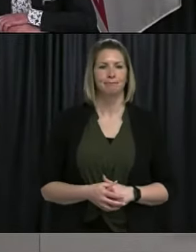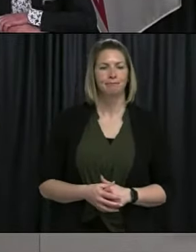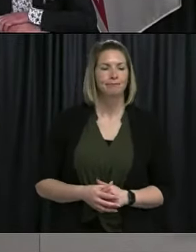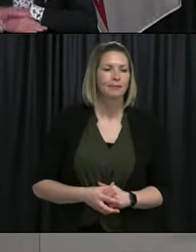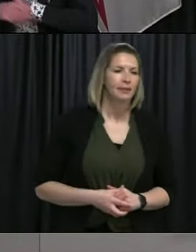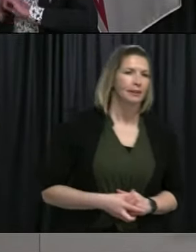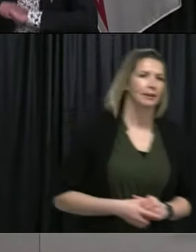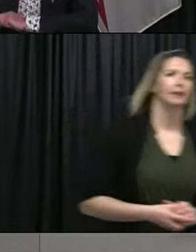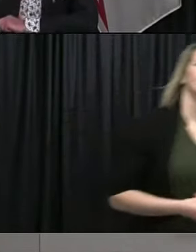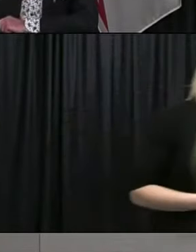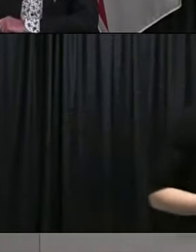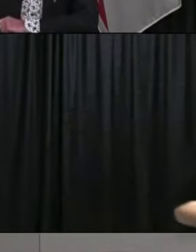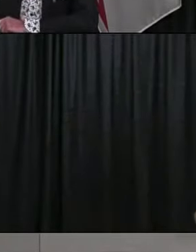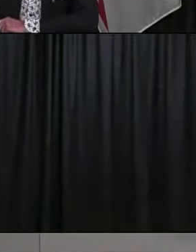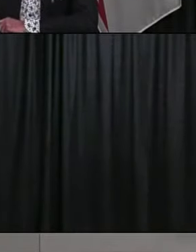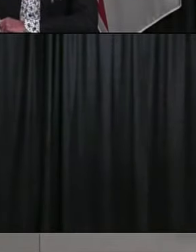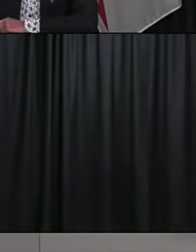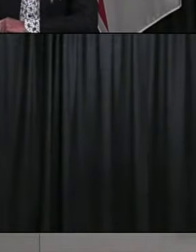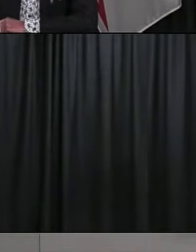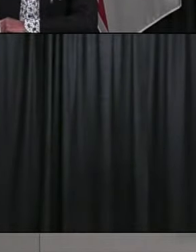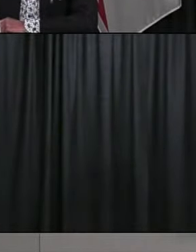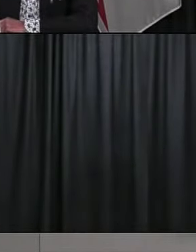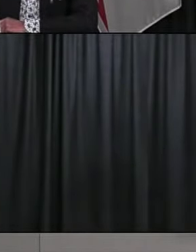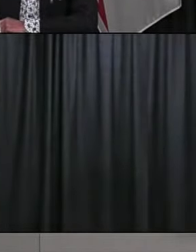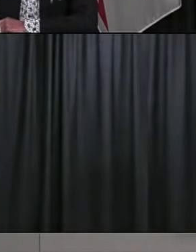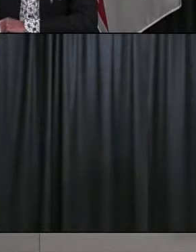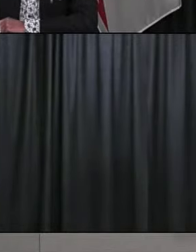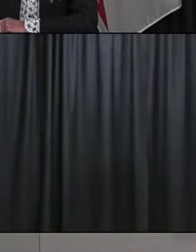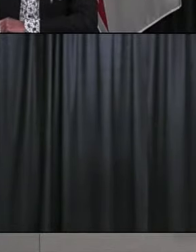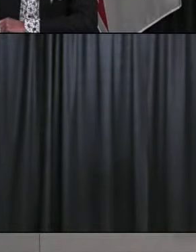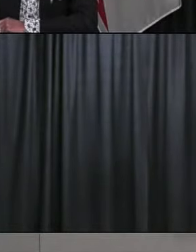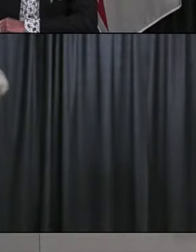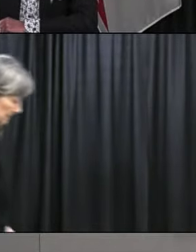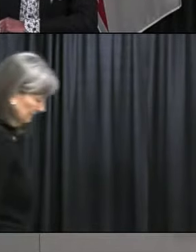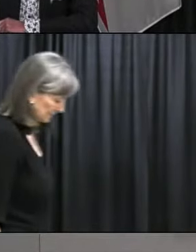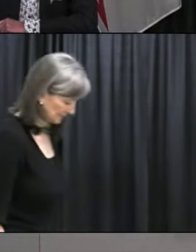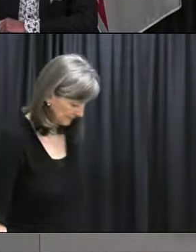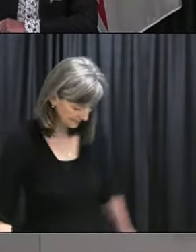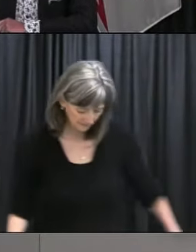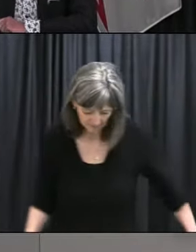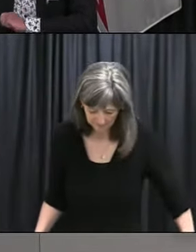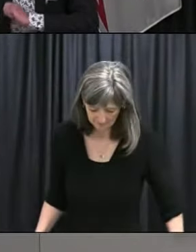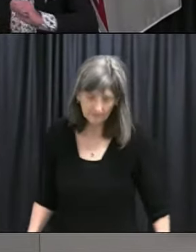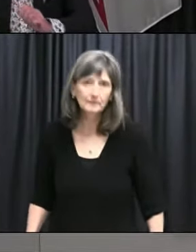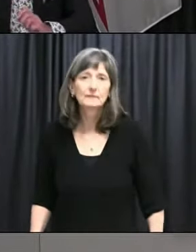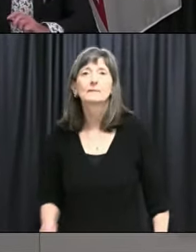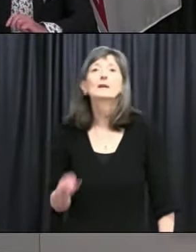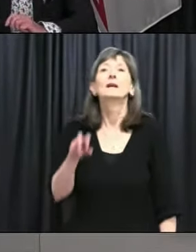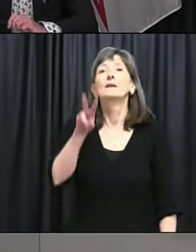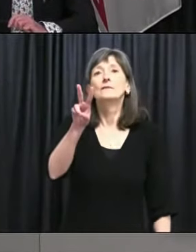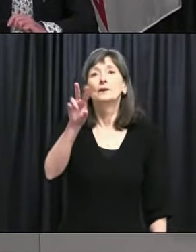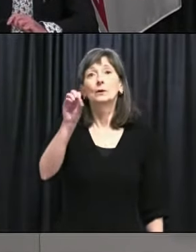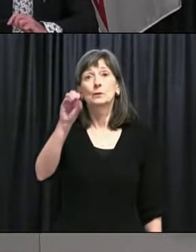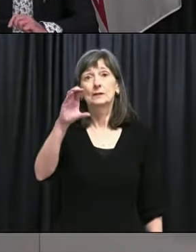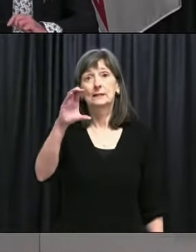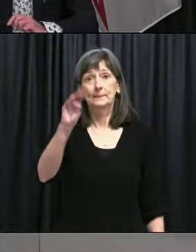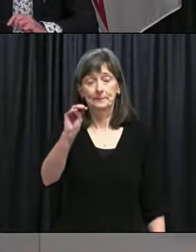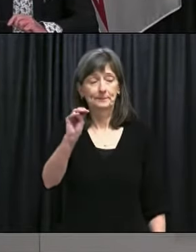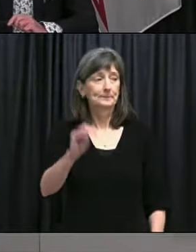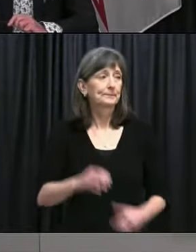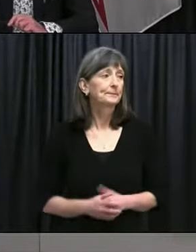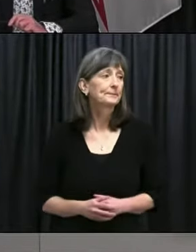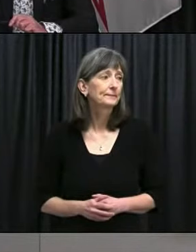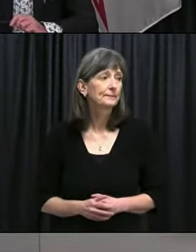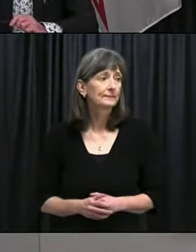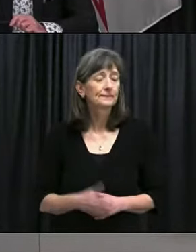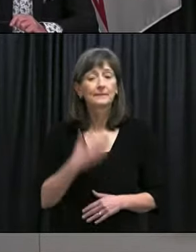Our next questions are from Richard Duggan with VOCM. Please go ahead. Thank you. Going back to the news